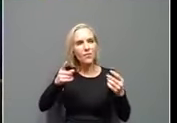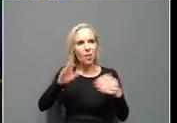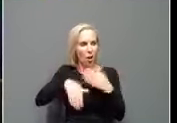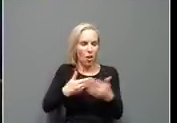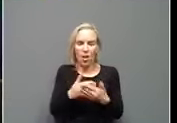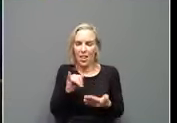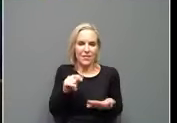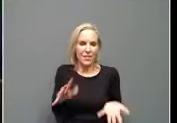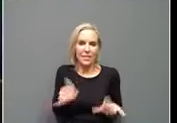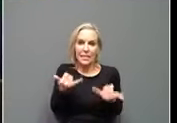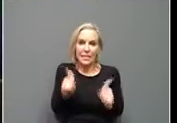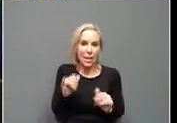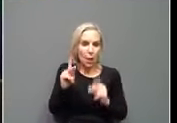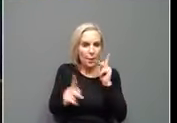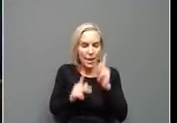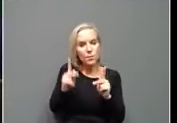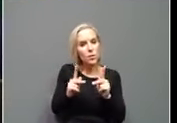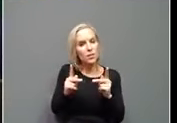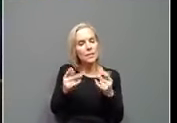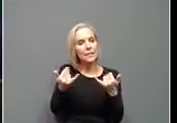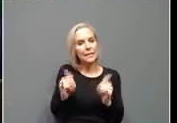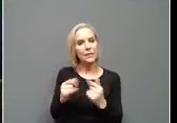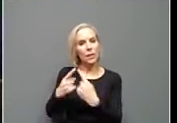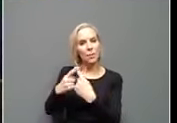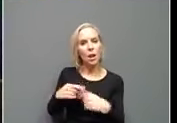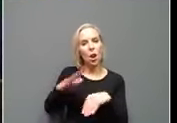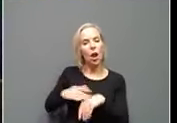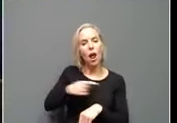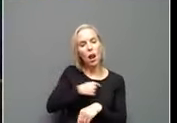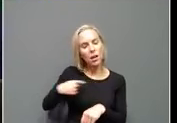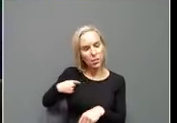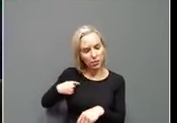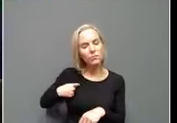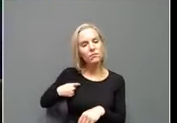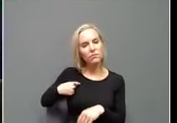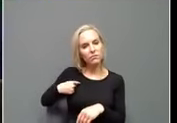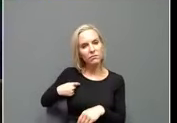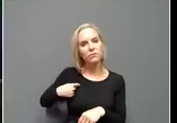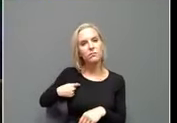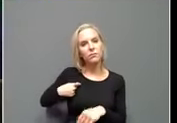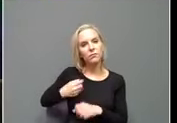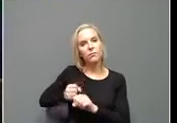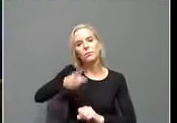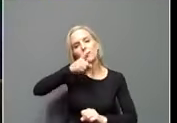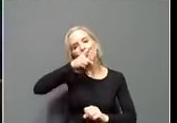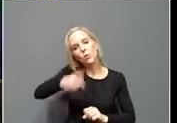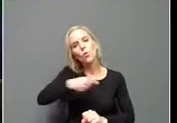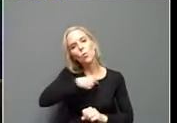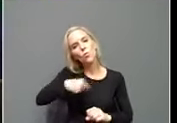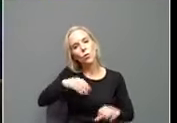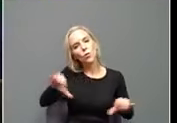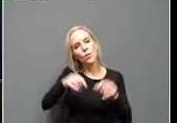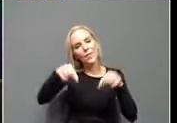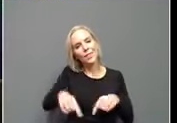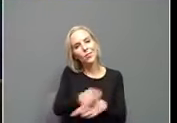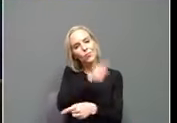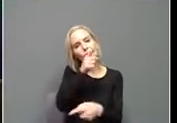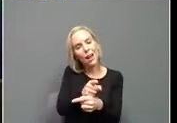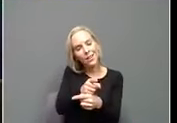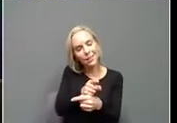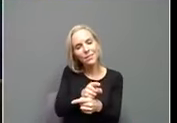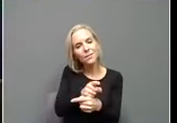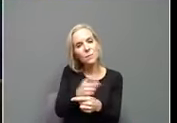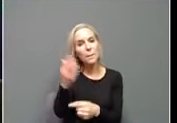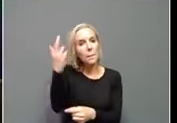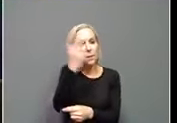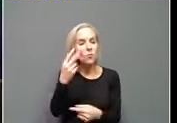still people that are counting on us, um, to to make sure that we do this right. And the reason we've had our